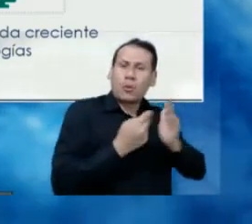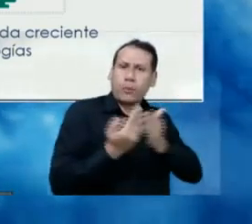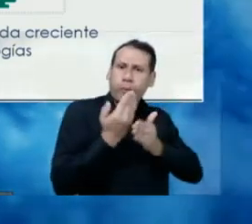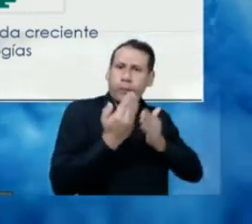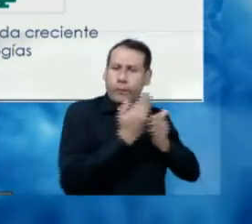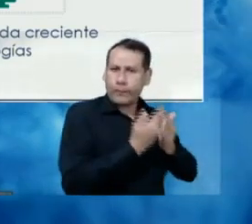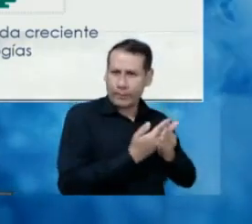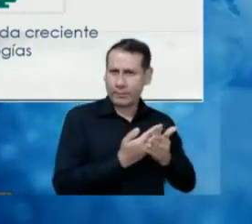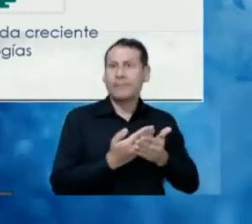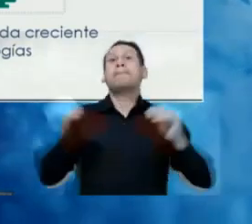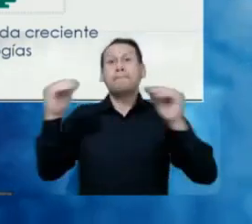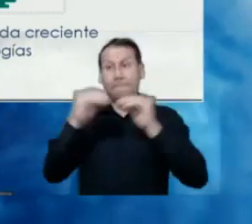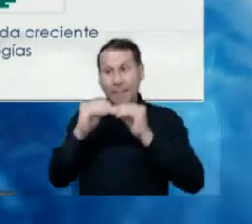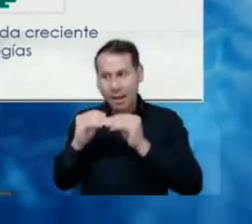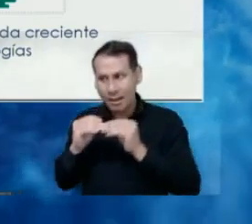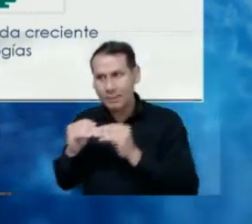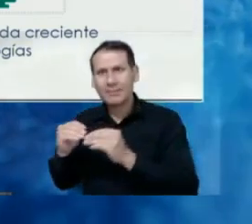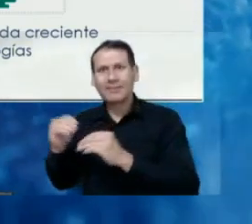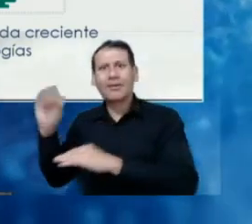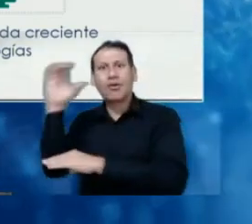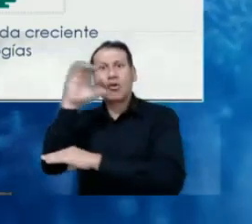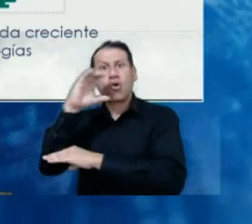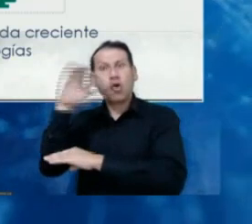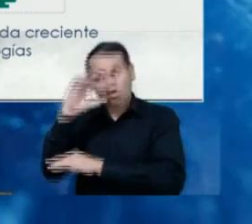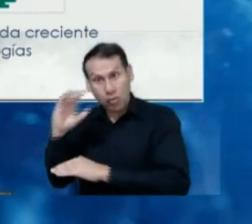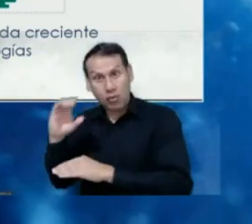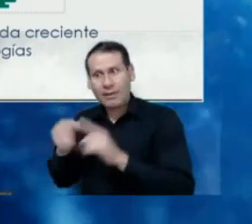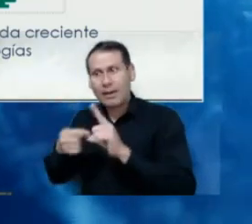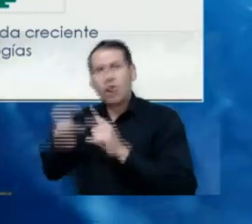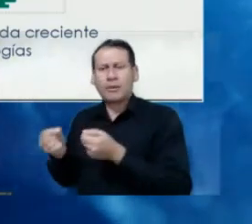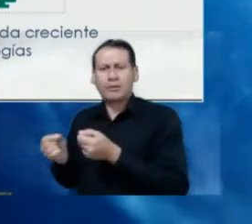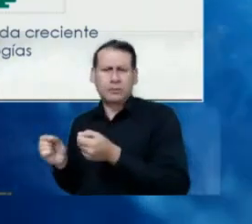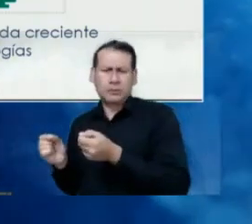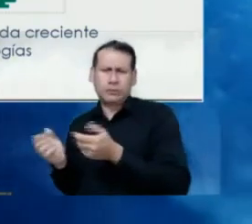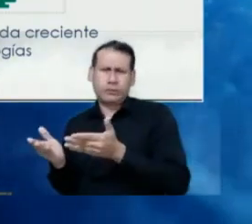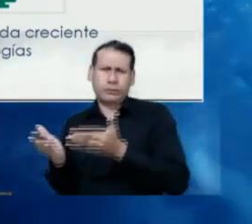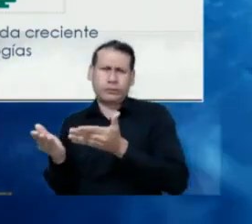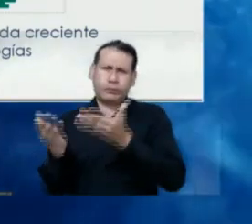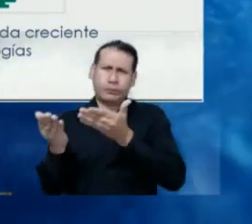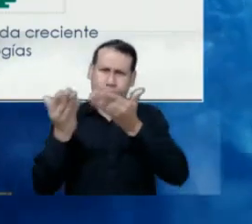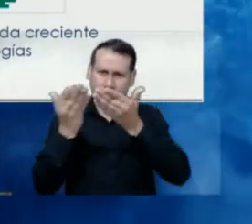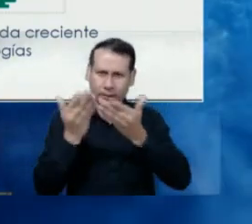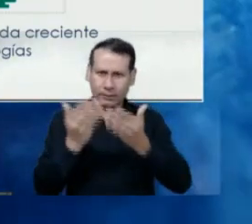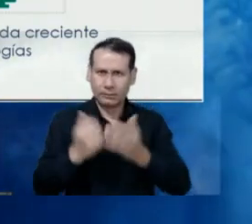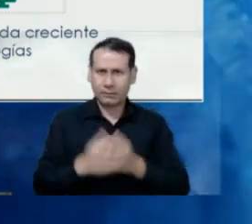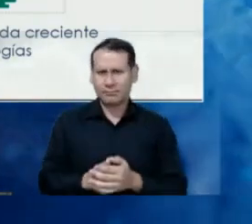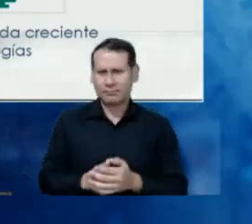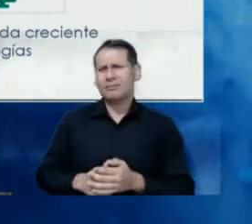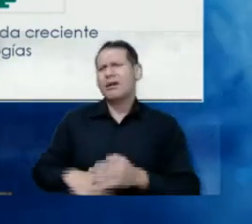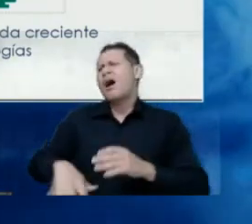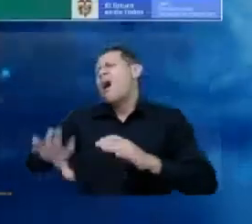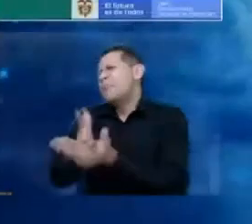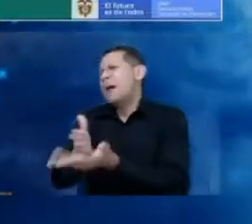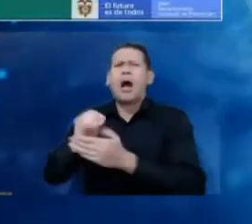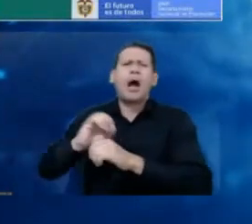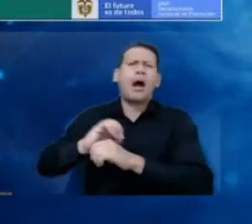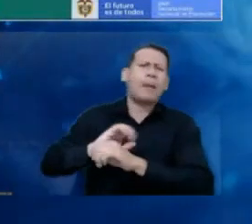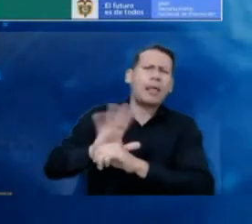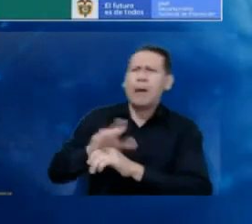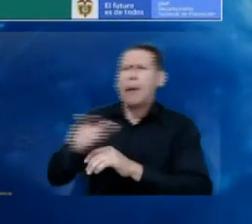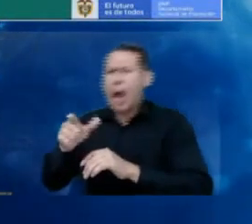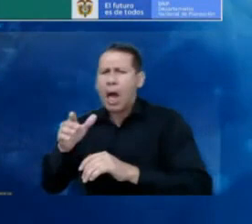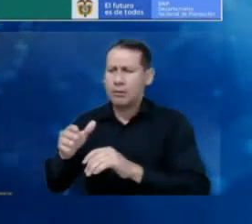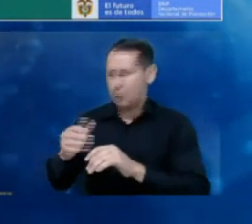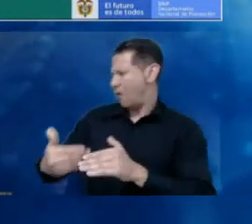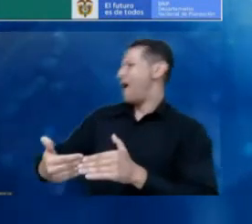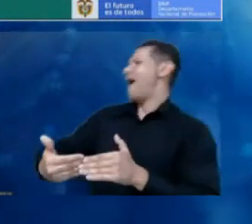economic reactivation. And we, not only because of the pandemic, this comes from before the pandemic, but we were